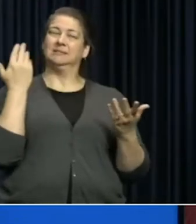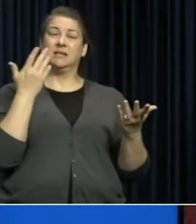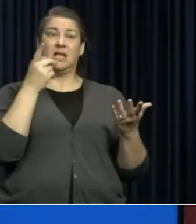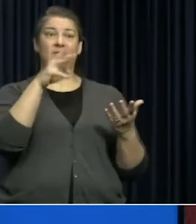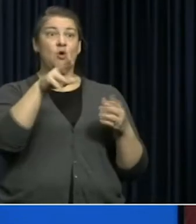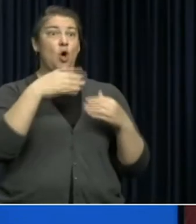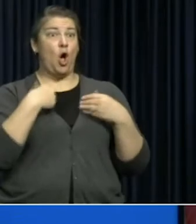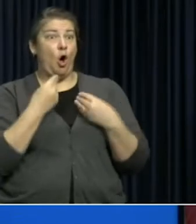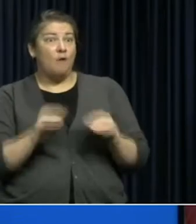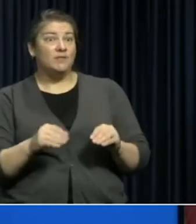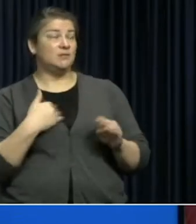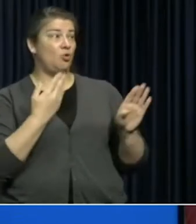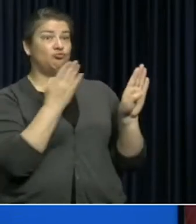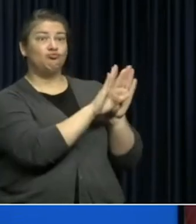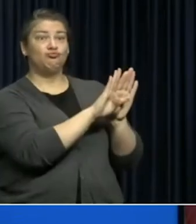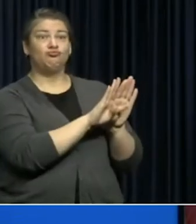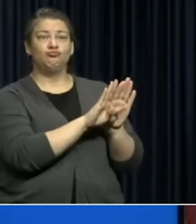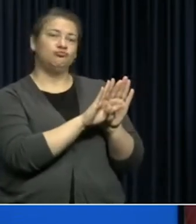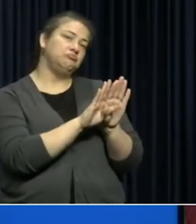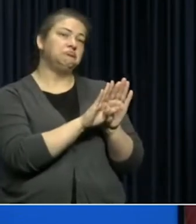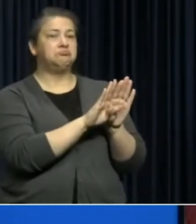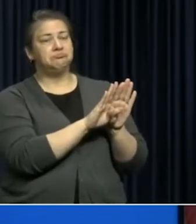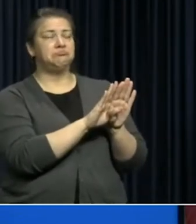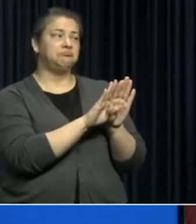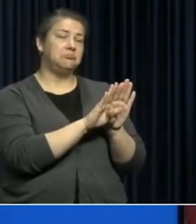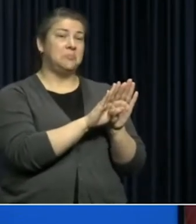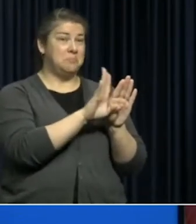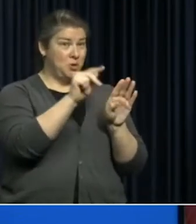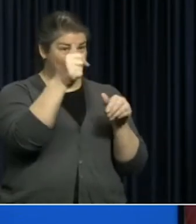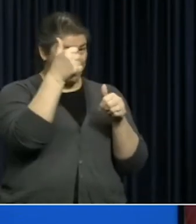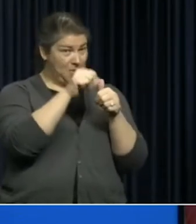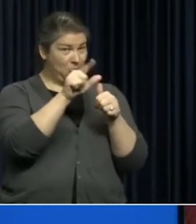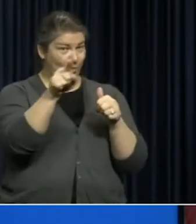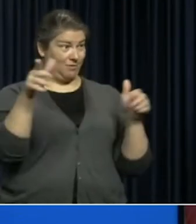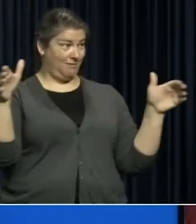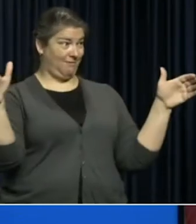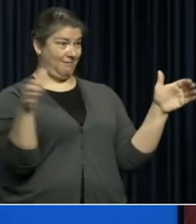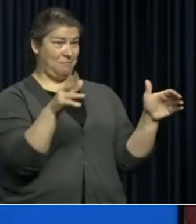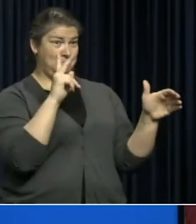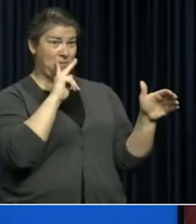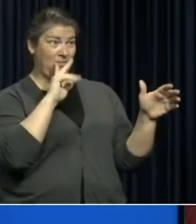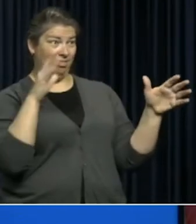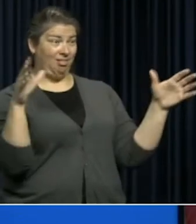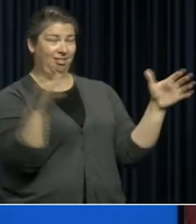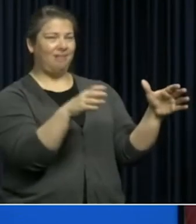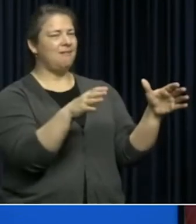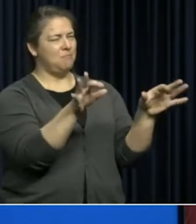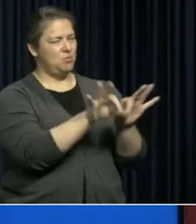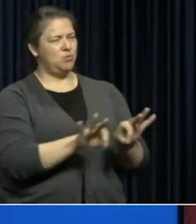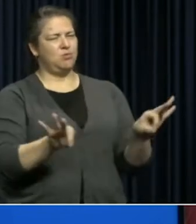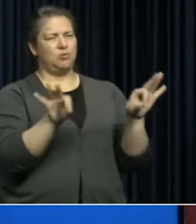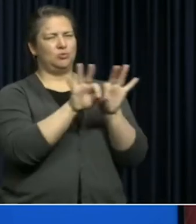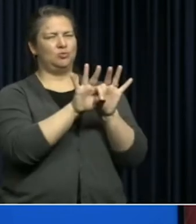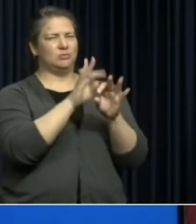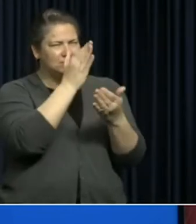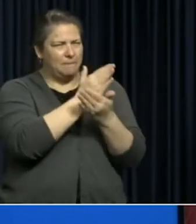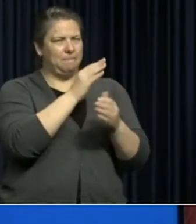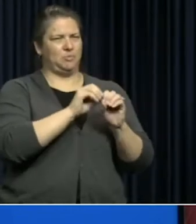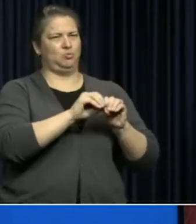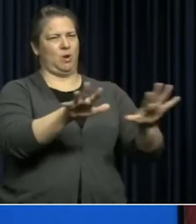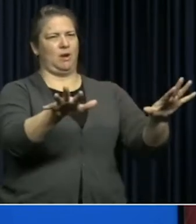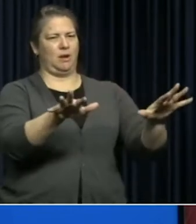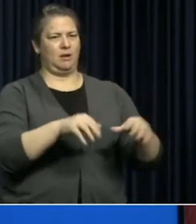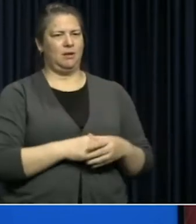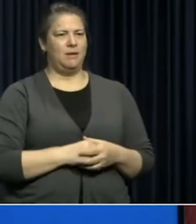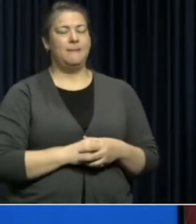with the door closed, it might be one thing. But remember, these congregate settings, it's really important to stop the spread. So